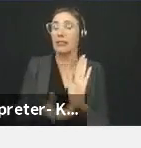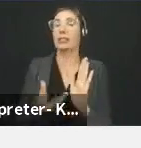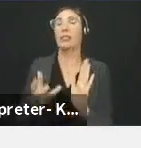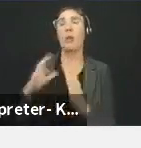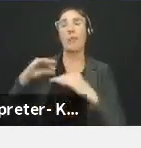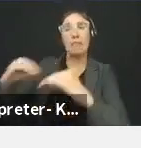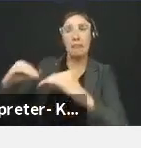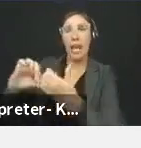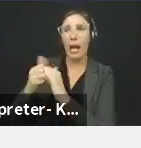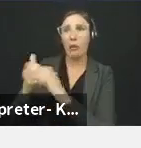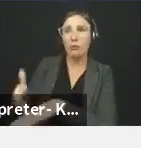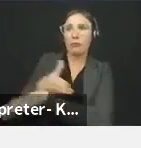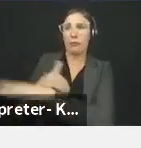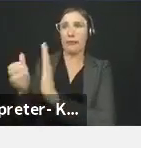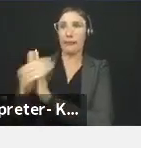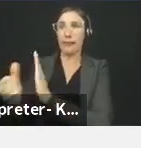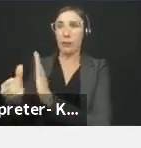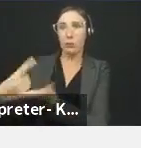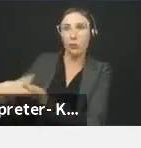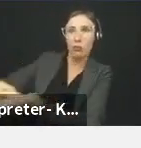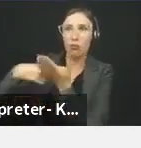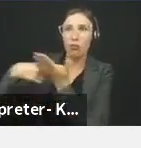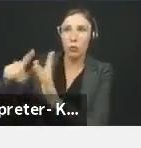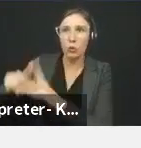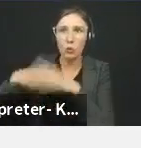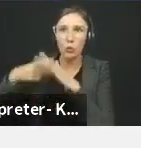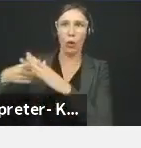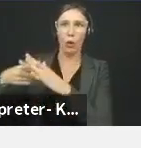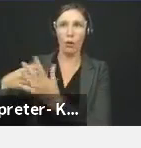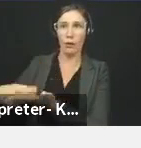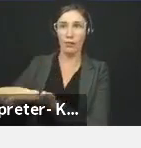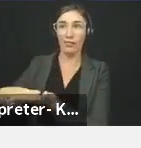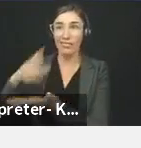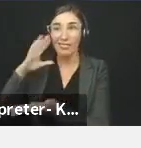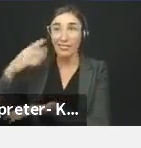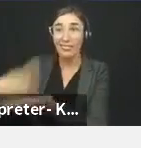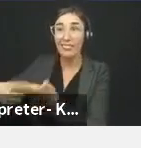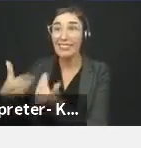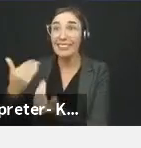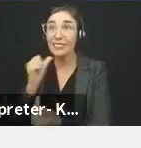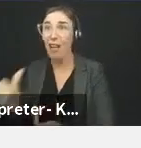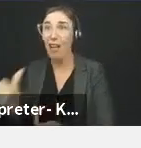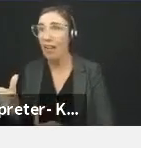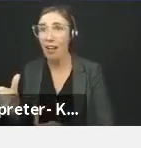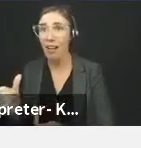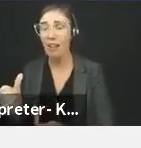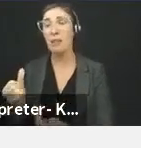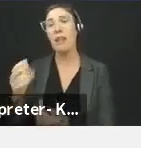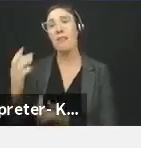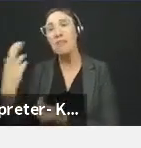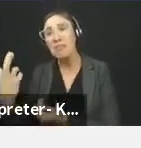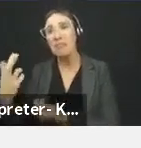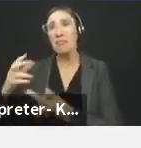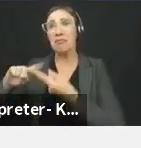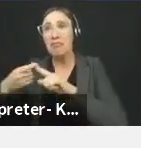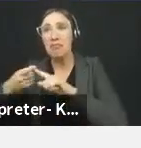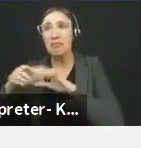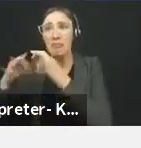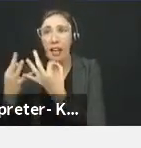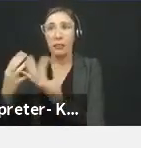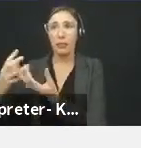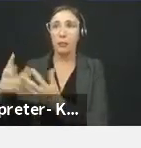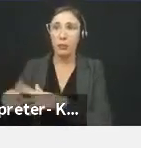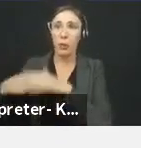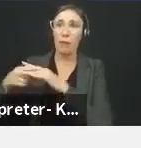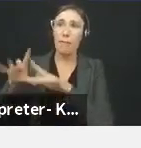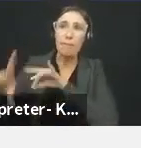greatest impact on combating hate by having these difficult conversations with people closest to us. And I'm reminded of the story